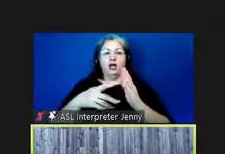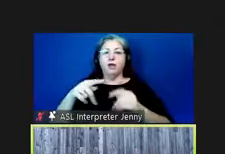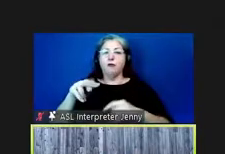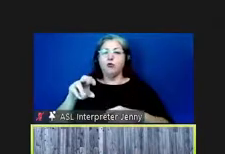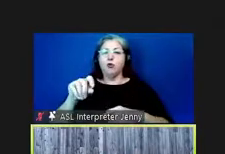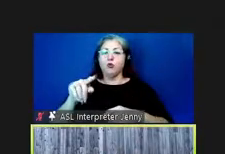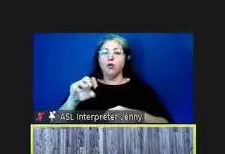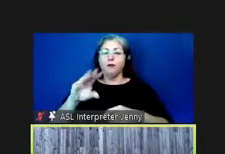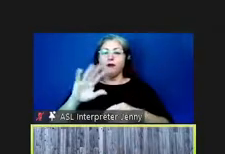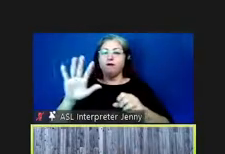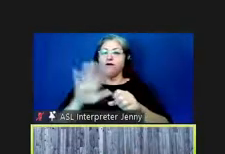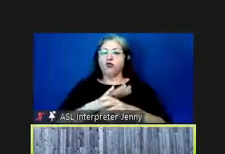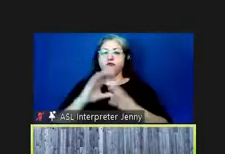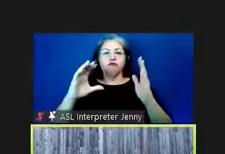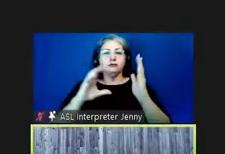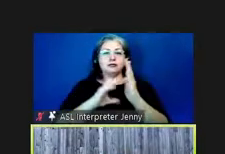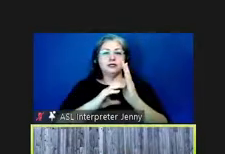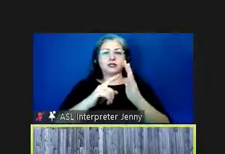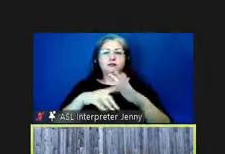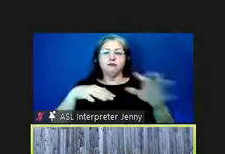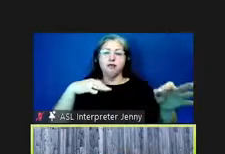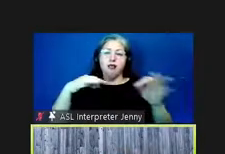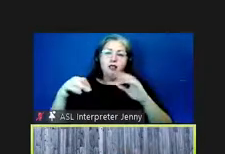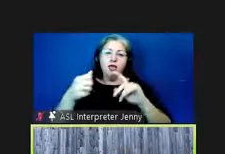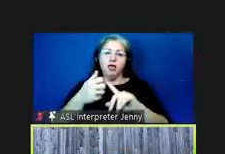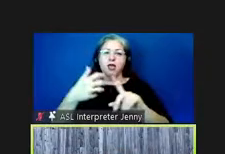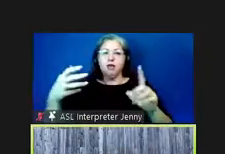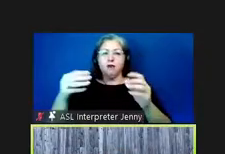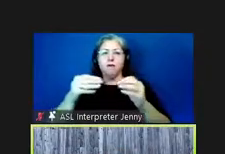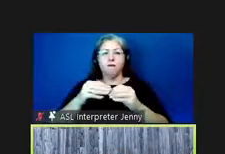section where we explain about about that